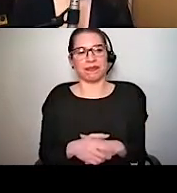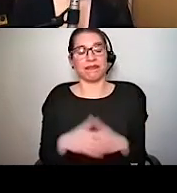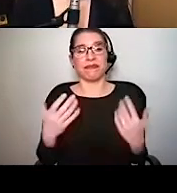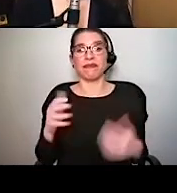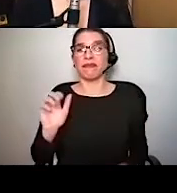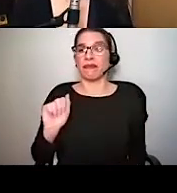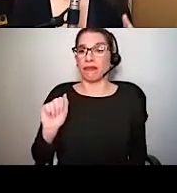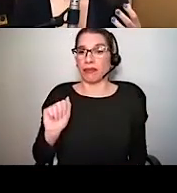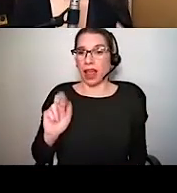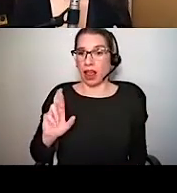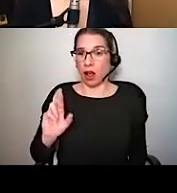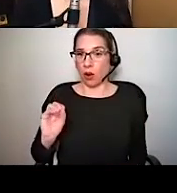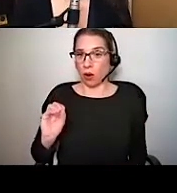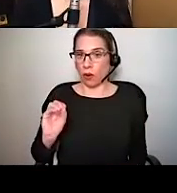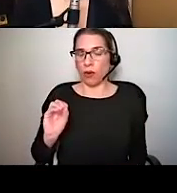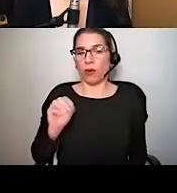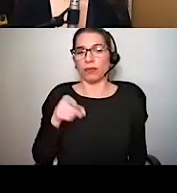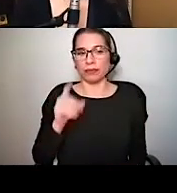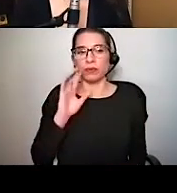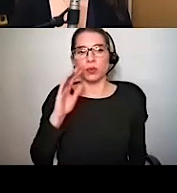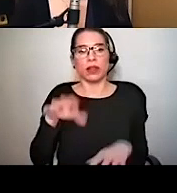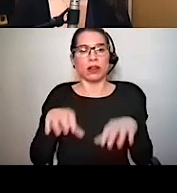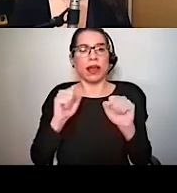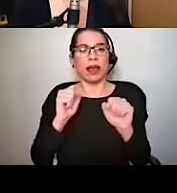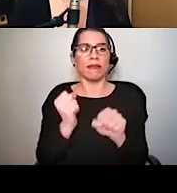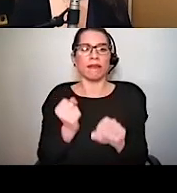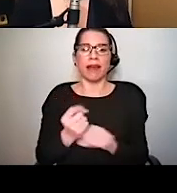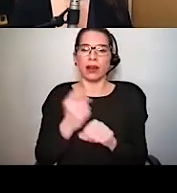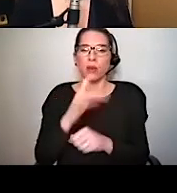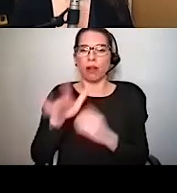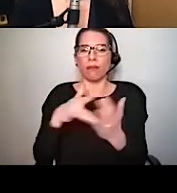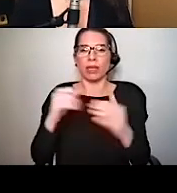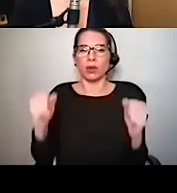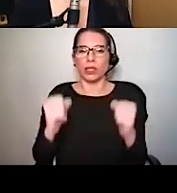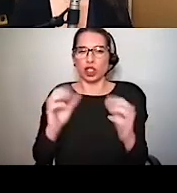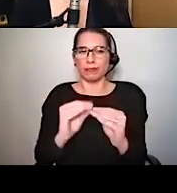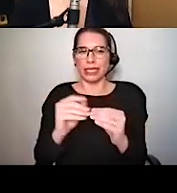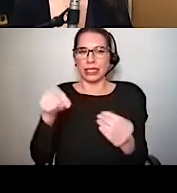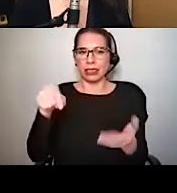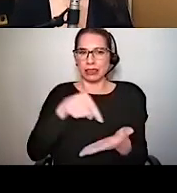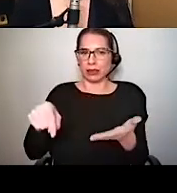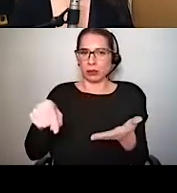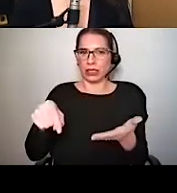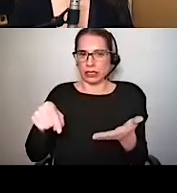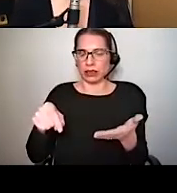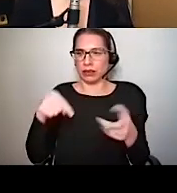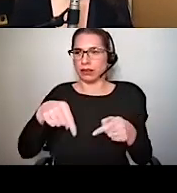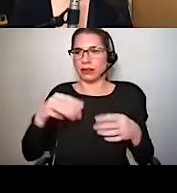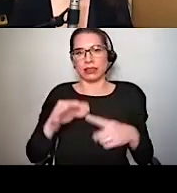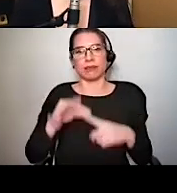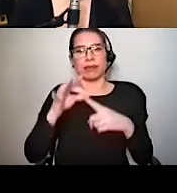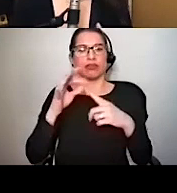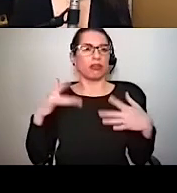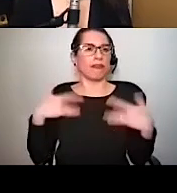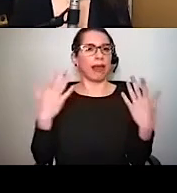is having their annual midwinter meeting coming up in the next week. And this was a special event, public event, that